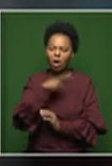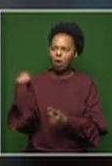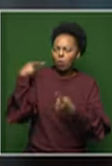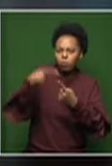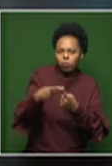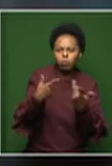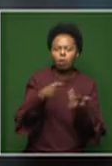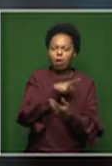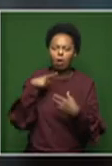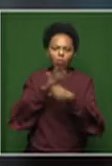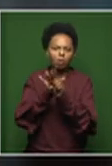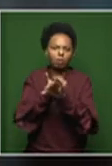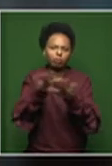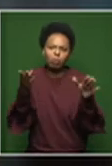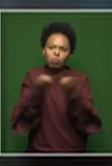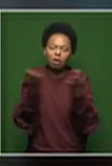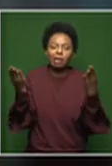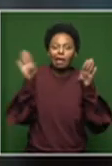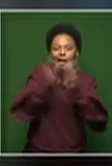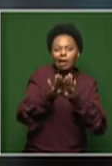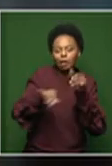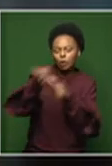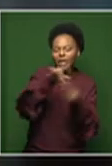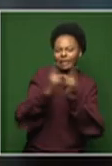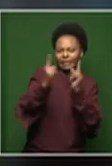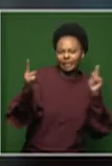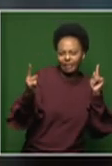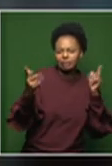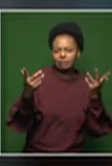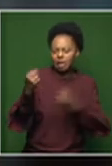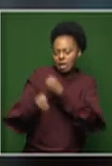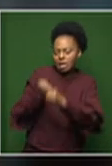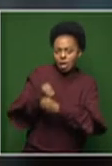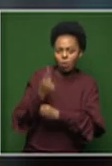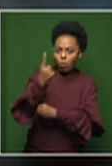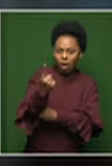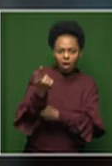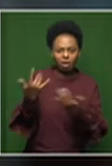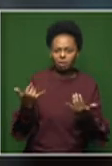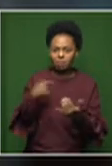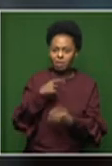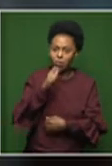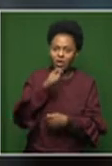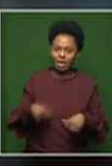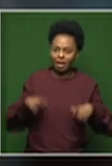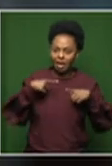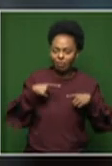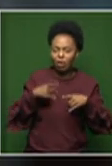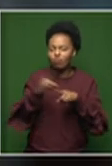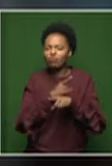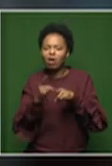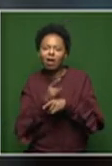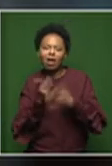lockdown and people social distancing. It's been one year exactly since I was on Morning Live talking about our